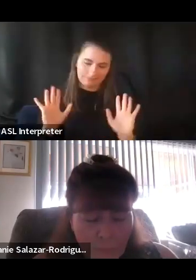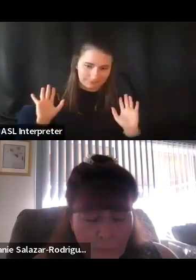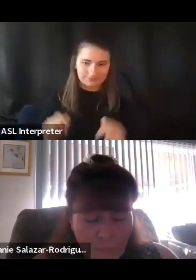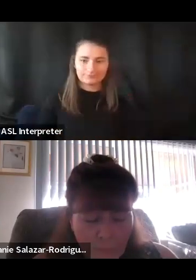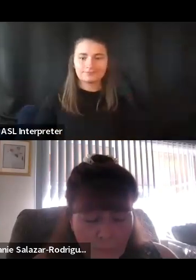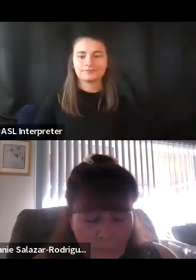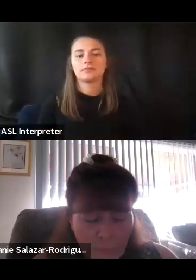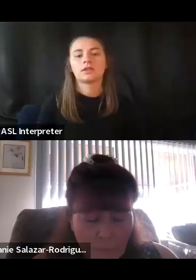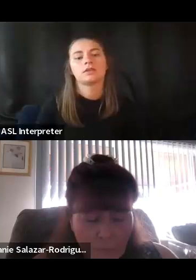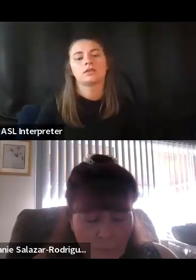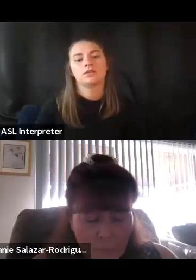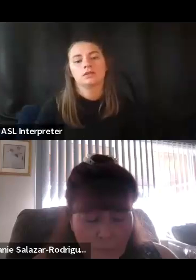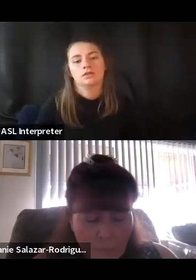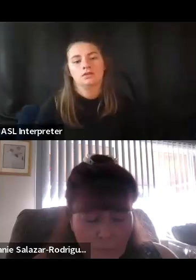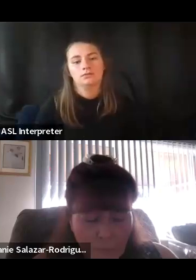Well,